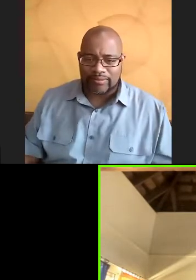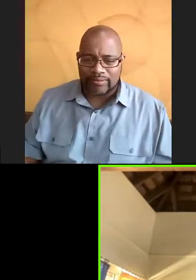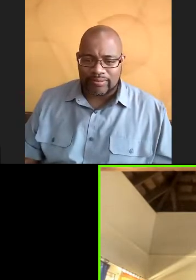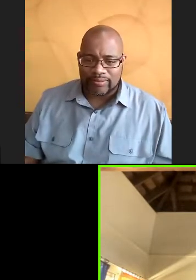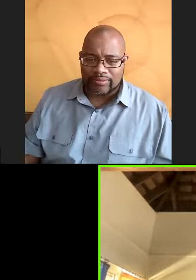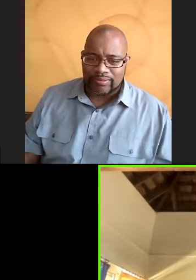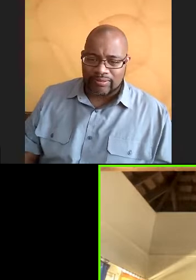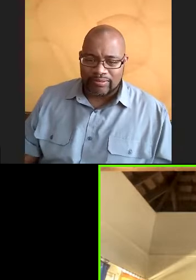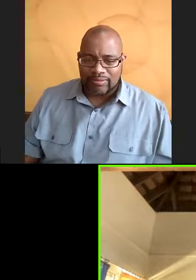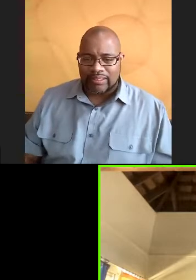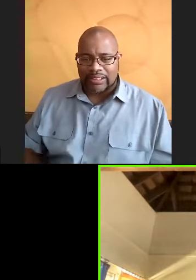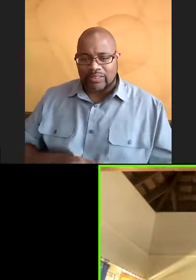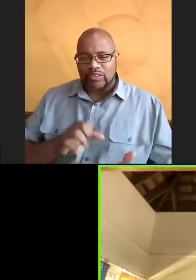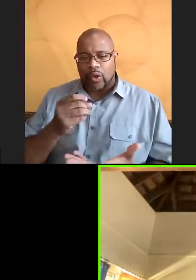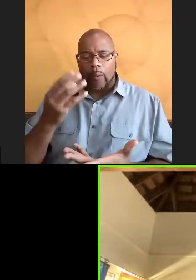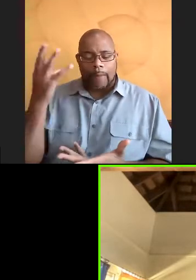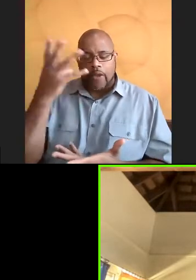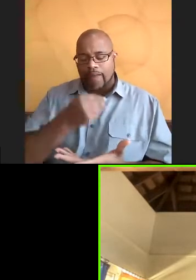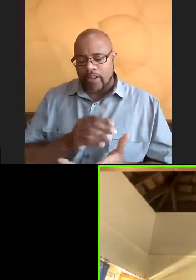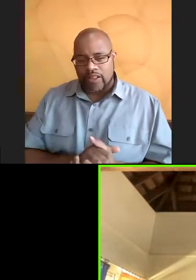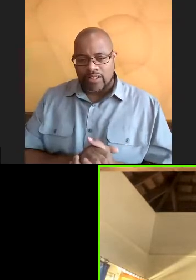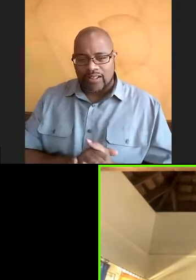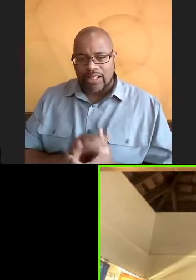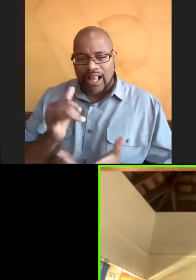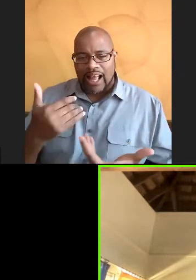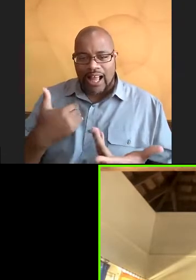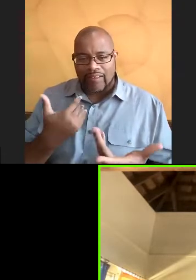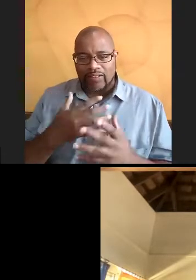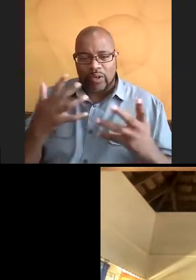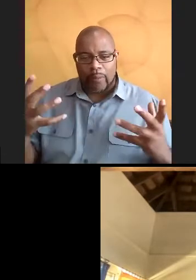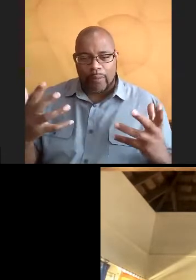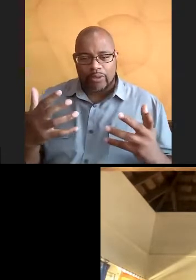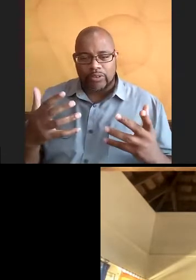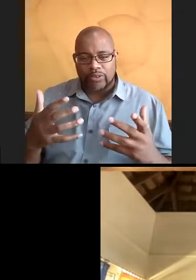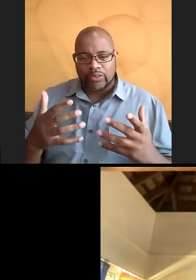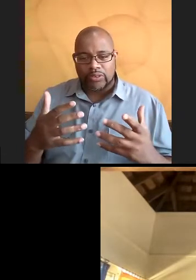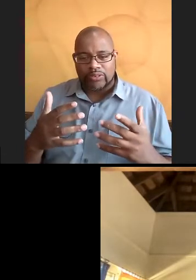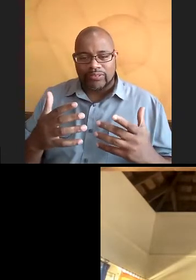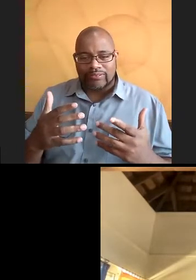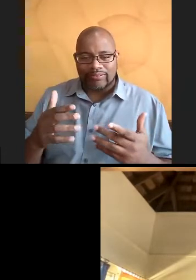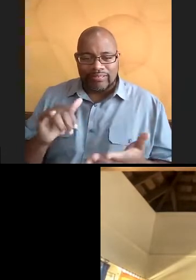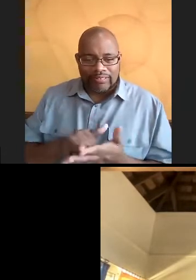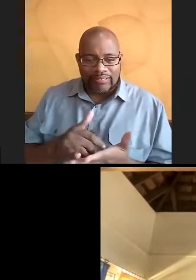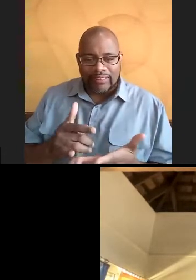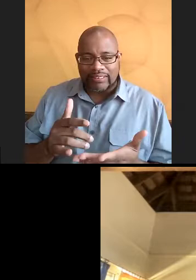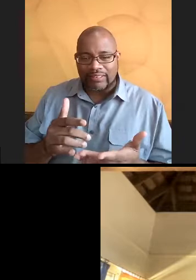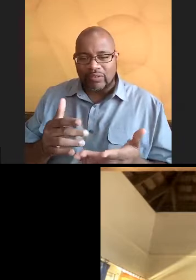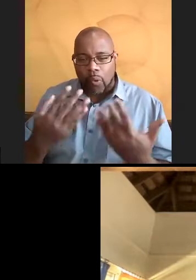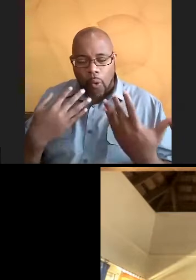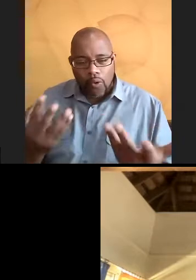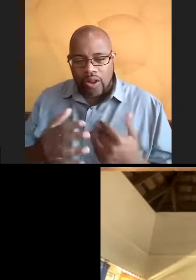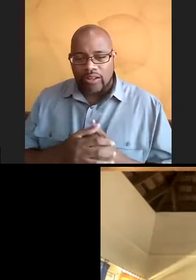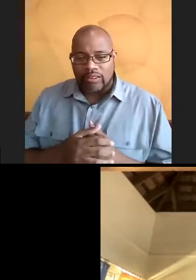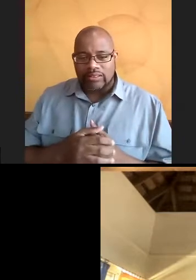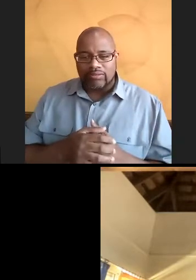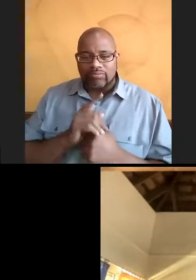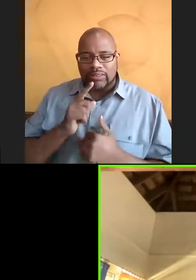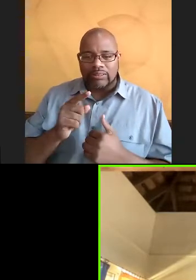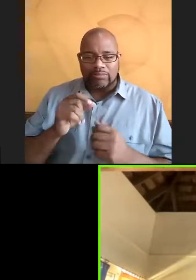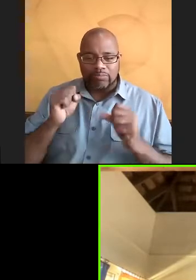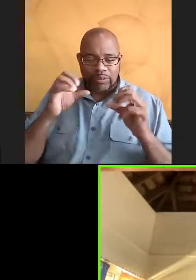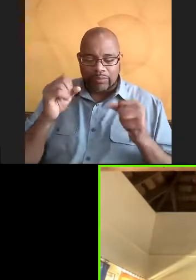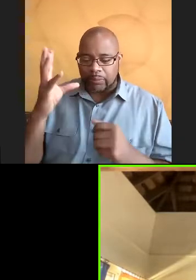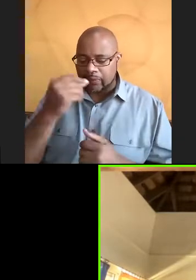It was just, it was so beautiful. Like, there was so much coral coverage. There was just, it was just something. And it was so